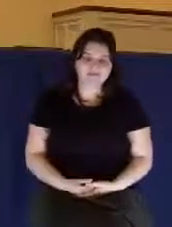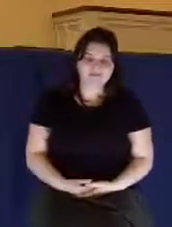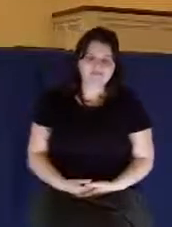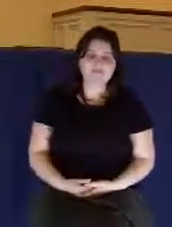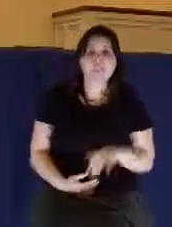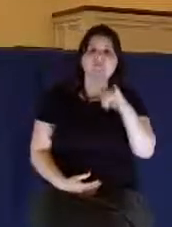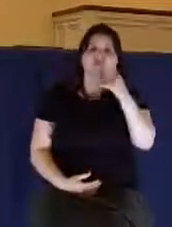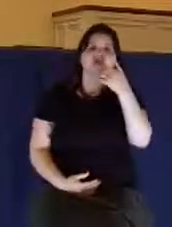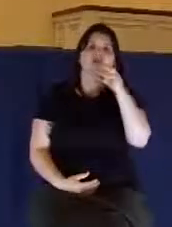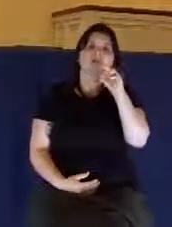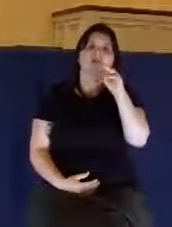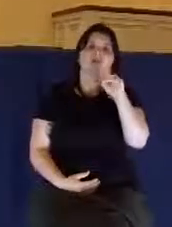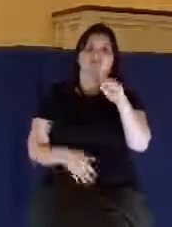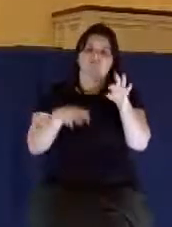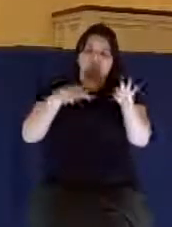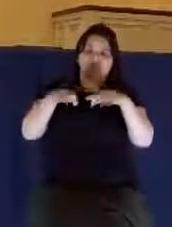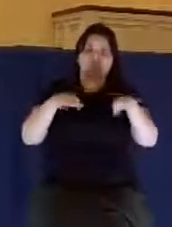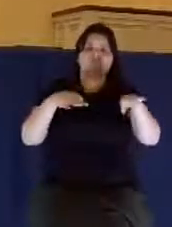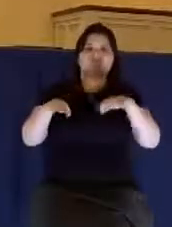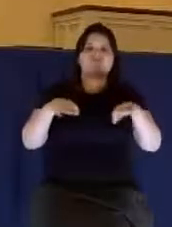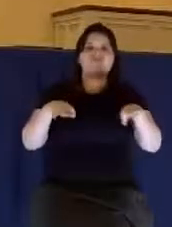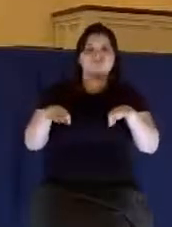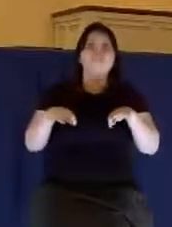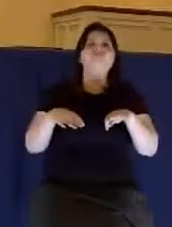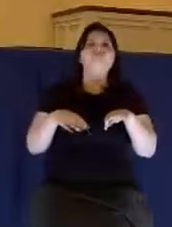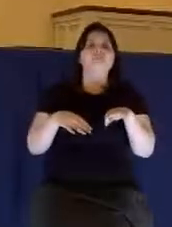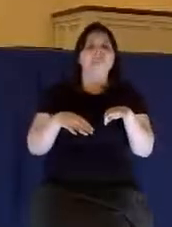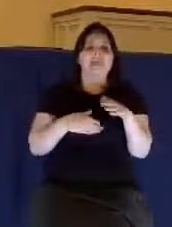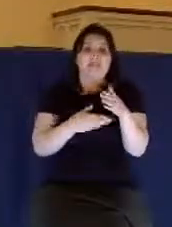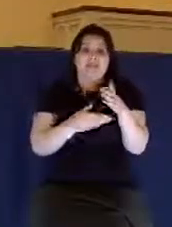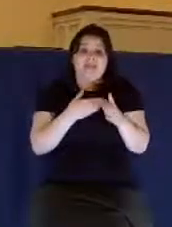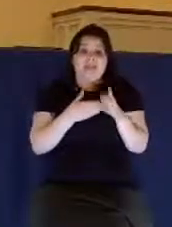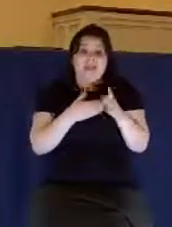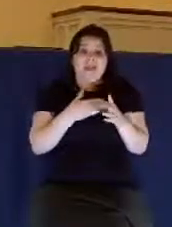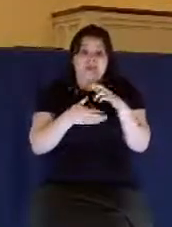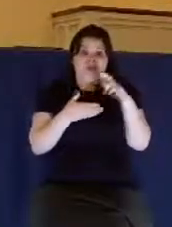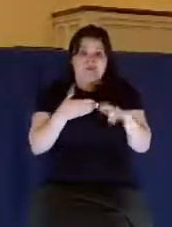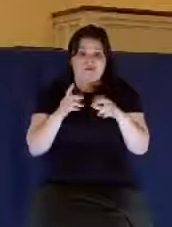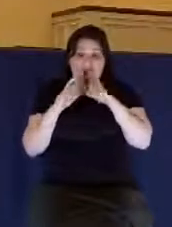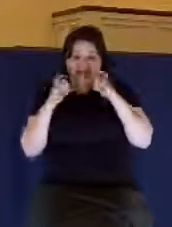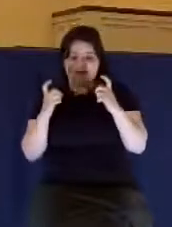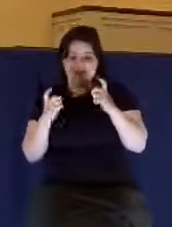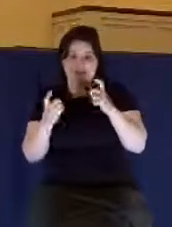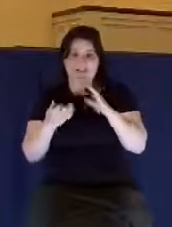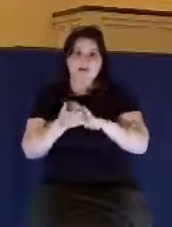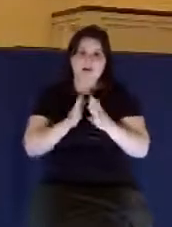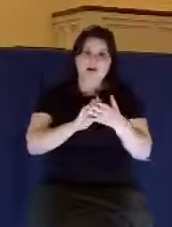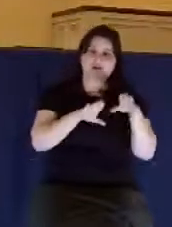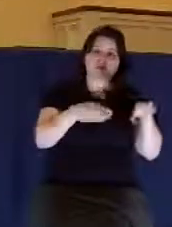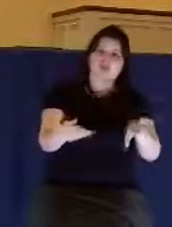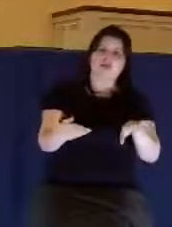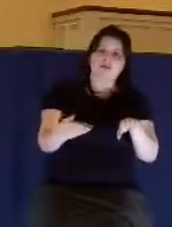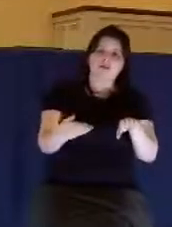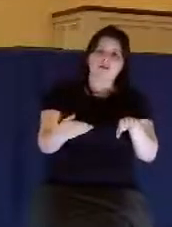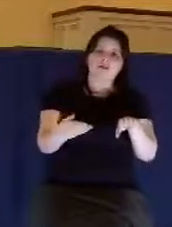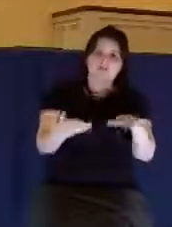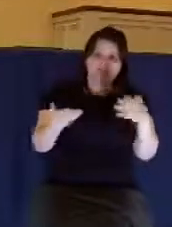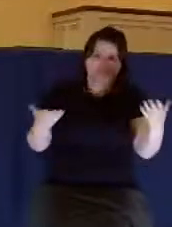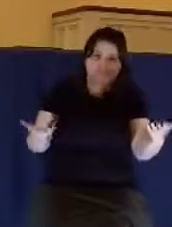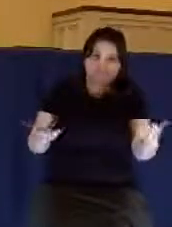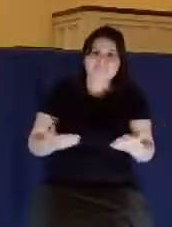us here, look, the end result of sin is death. It brings forth death.